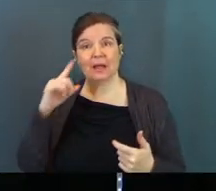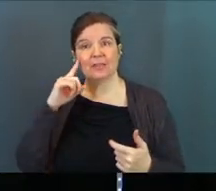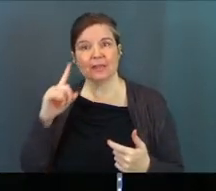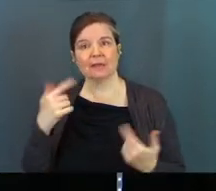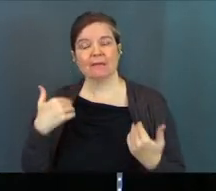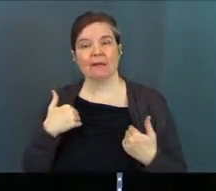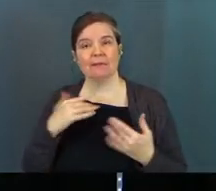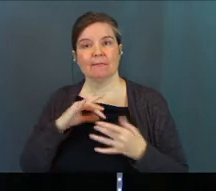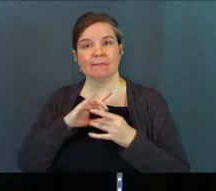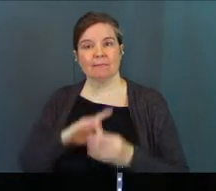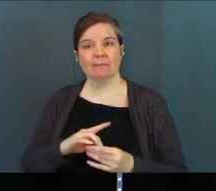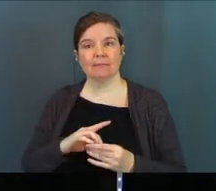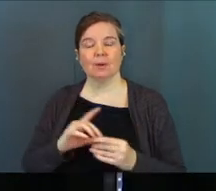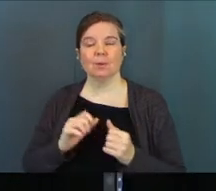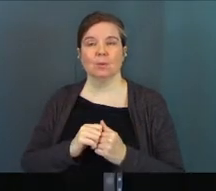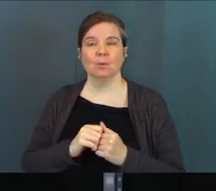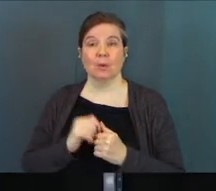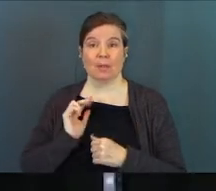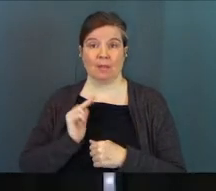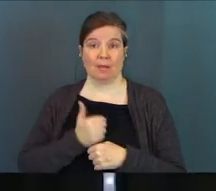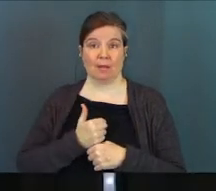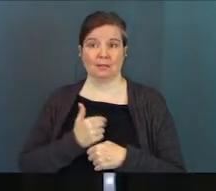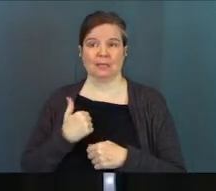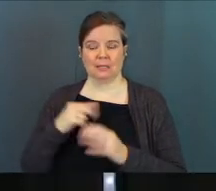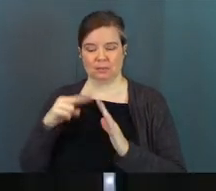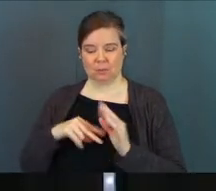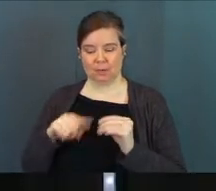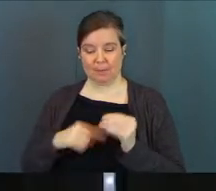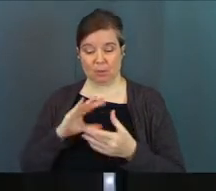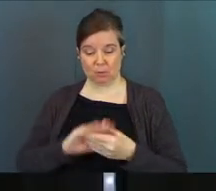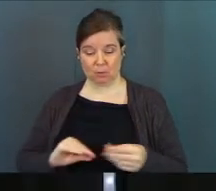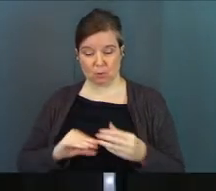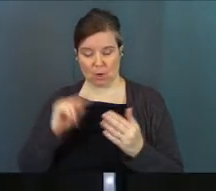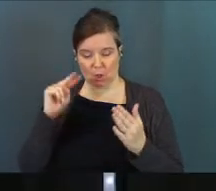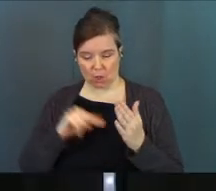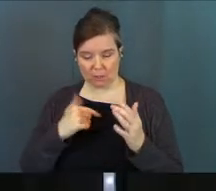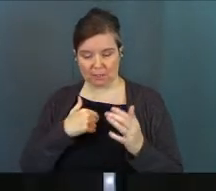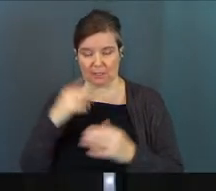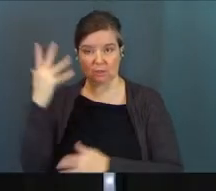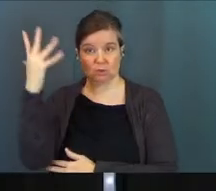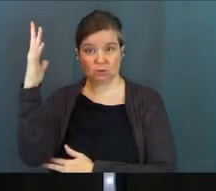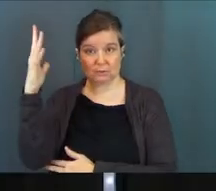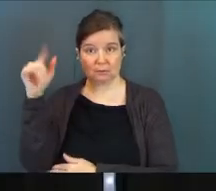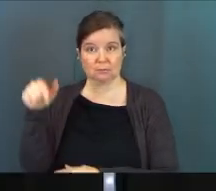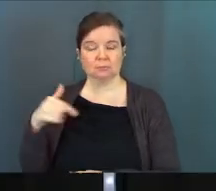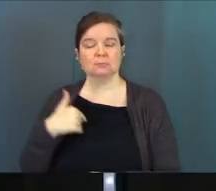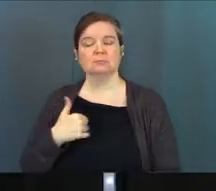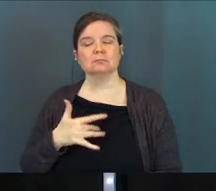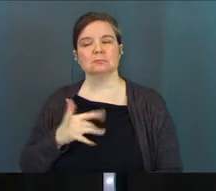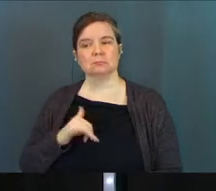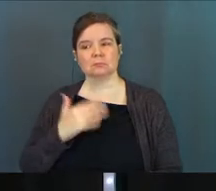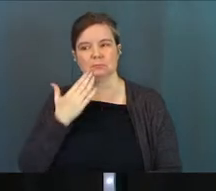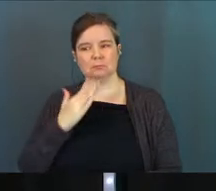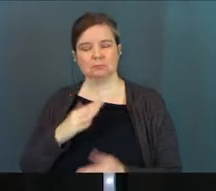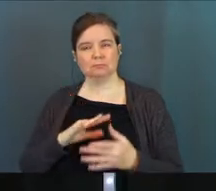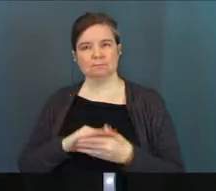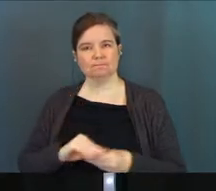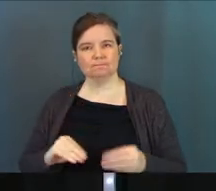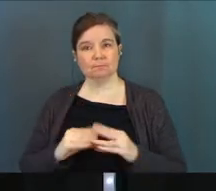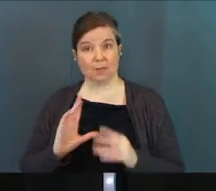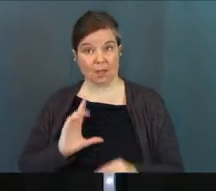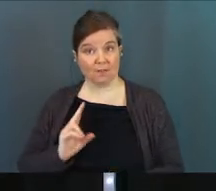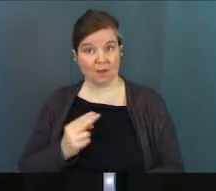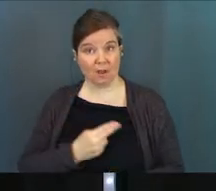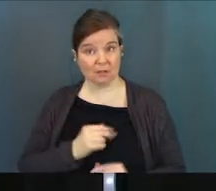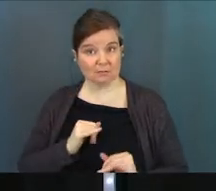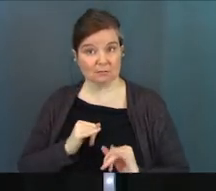it actually does have something to do with us. As I was reading about this story and looking into this sequoia tree, I felt like it was a good illustration of